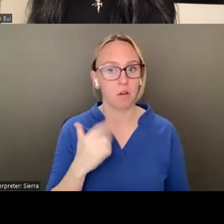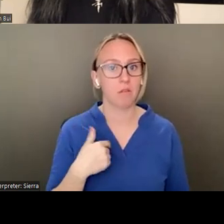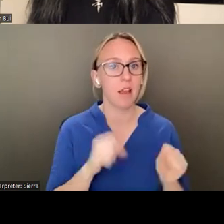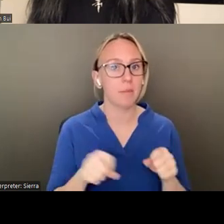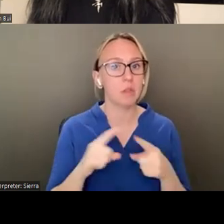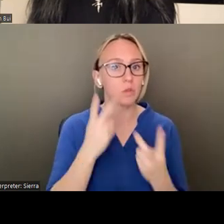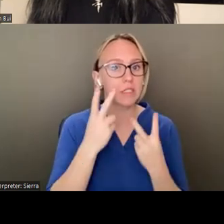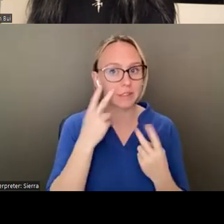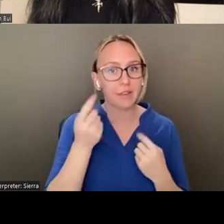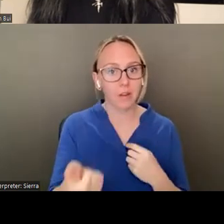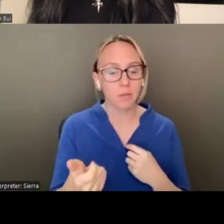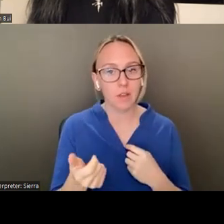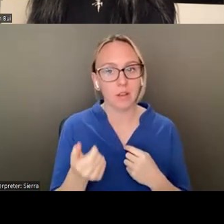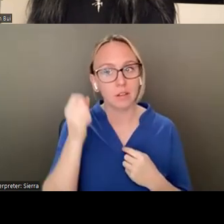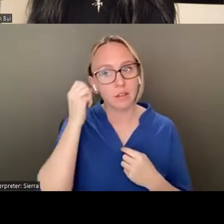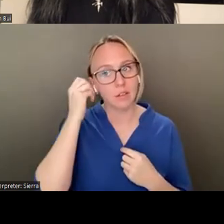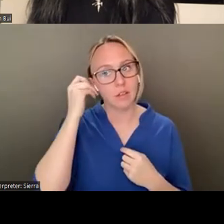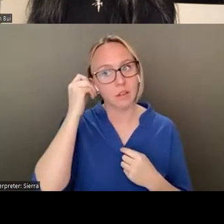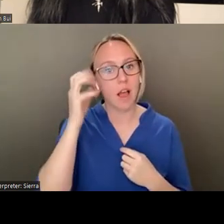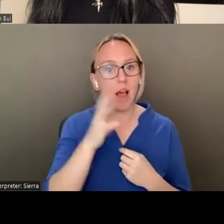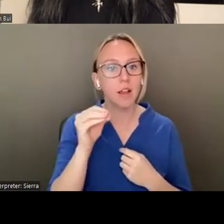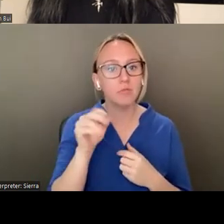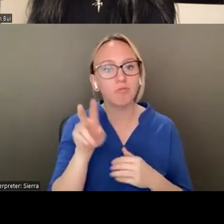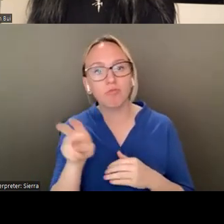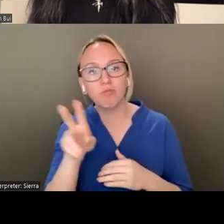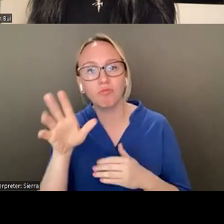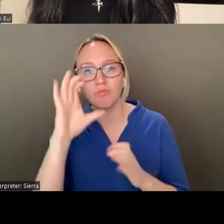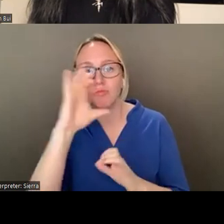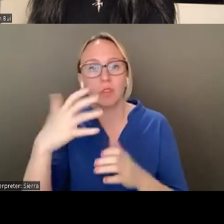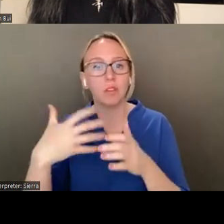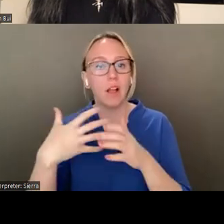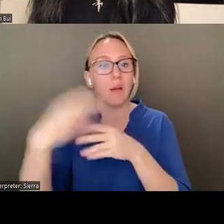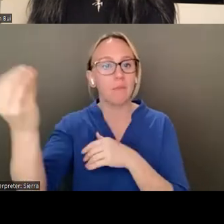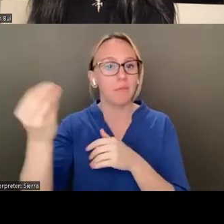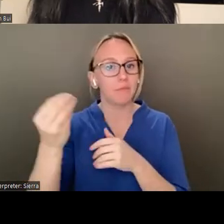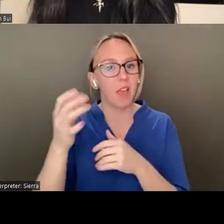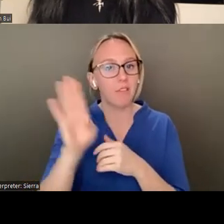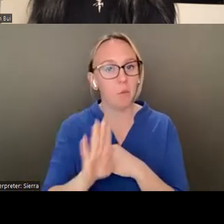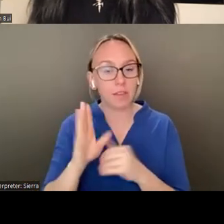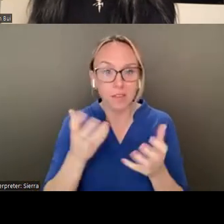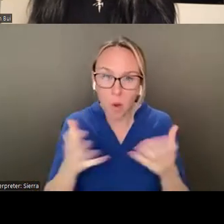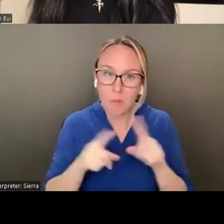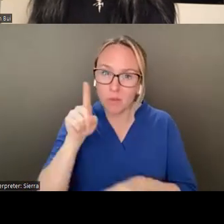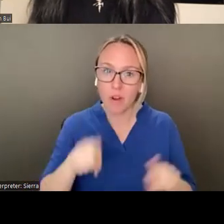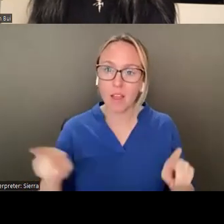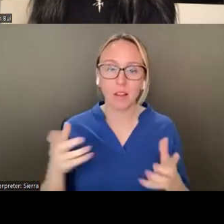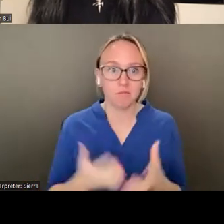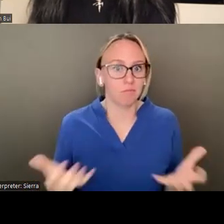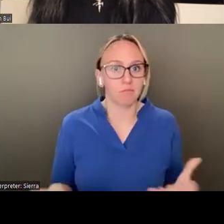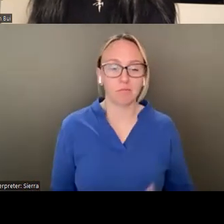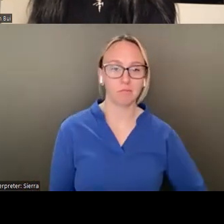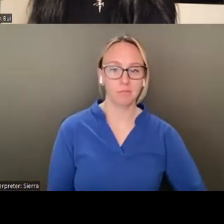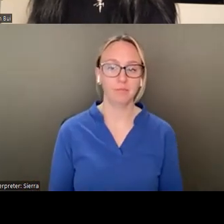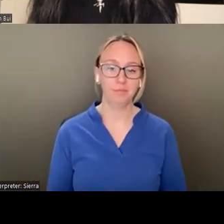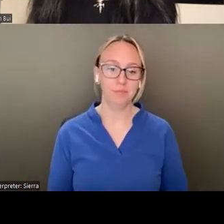little bit and venture out past Boise, and there was just so much variety. had no like so much happening.